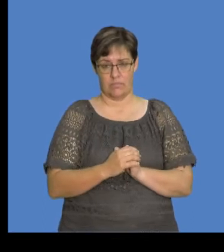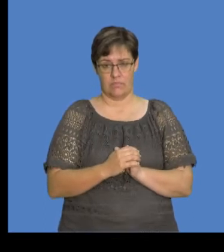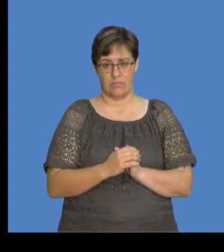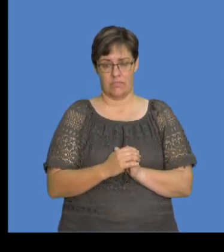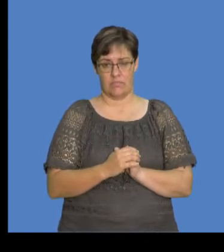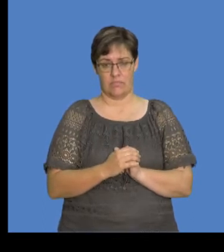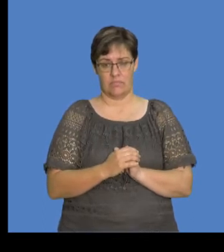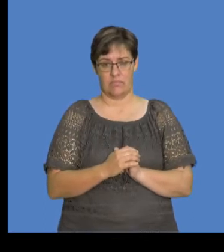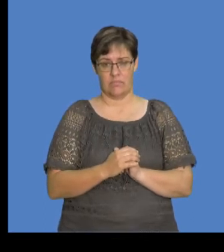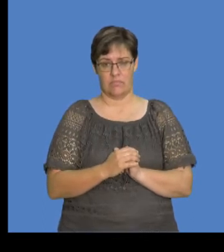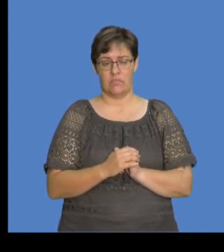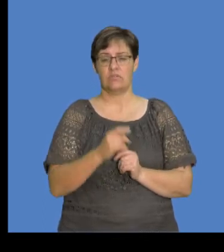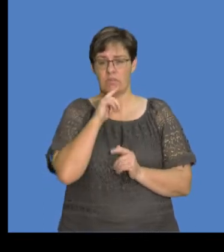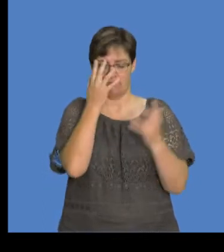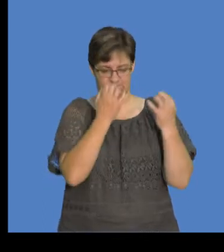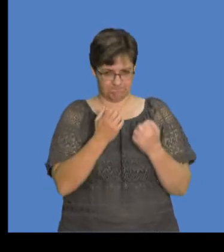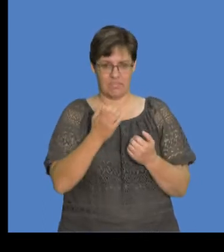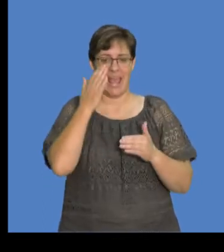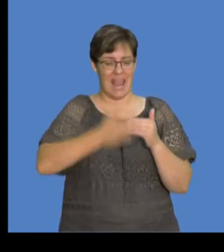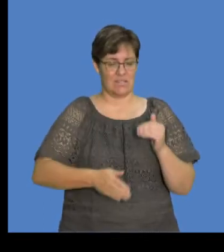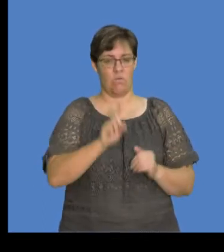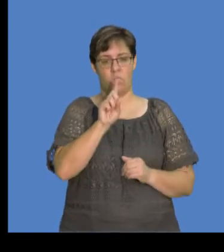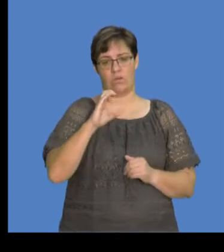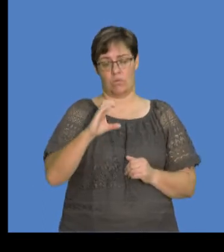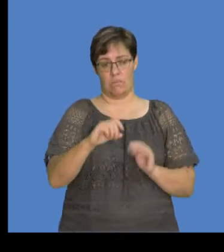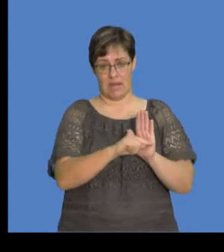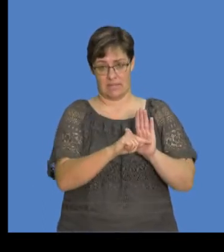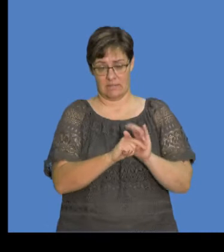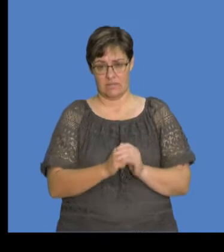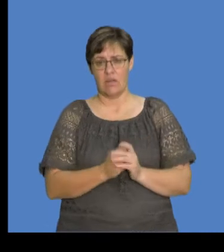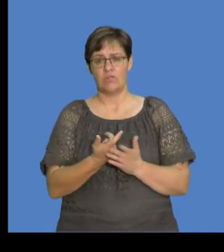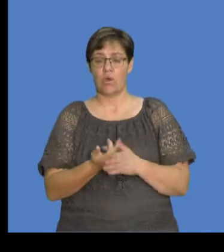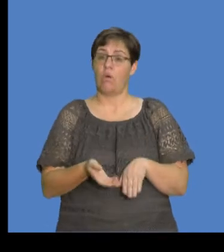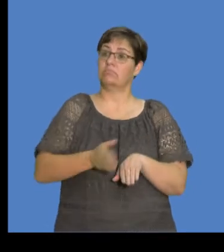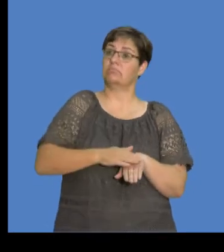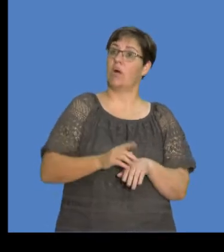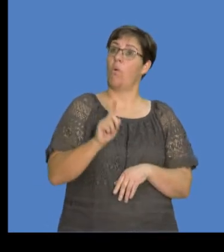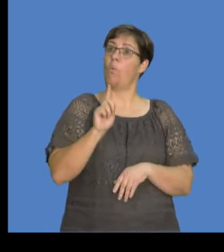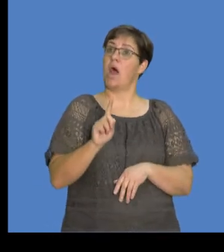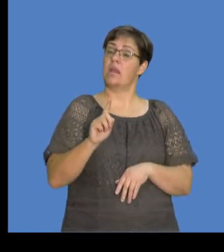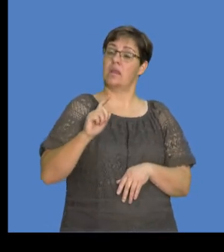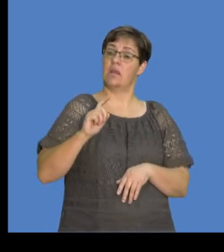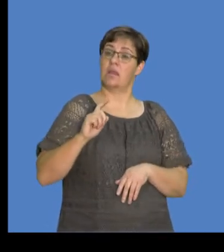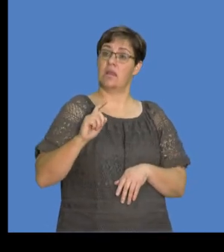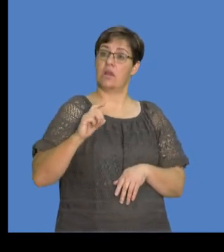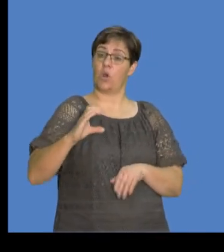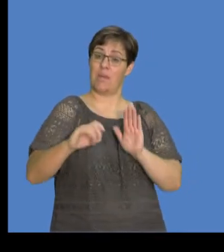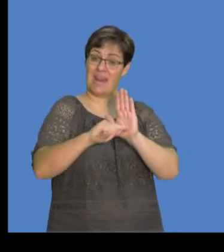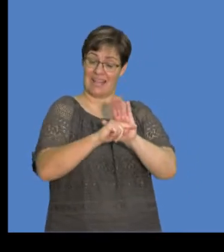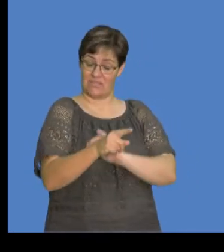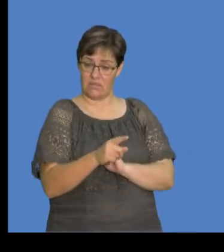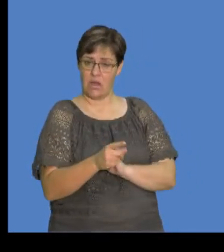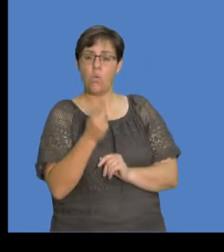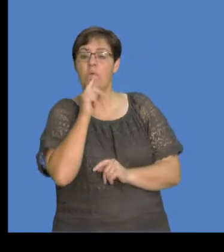coulomb, okay? It will work out to negative 1 coulomb. So for us to get a charge of negative 1 coulomb,